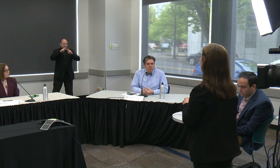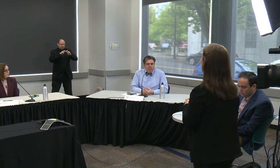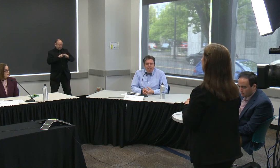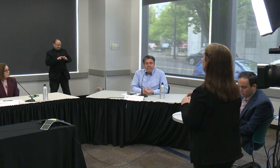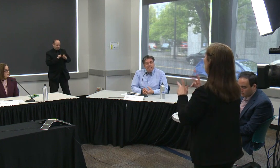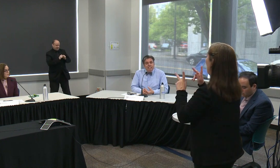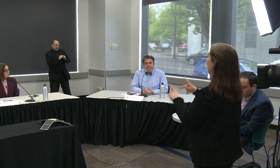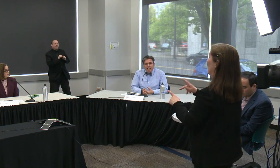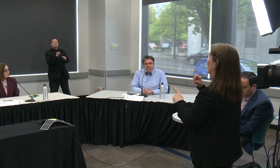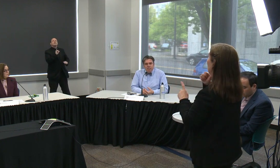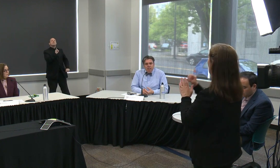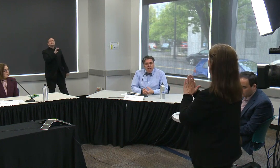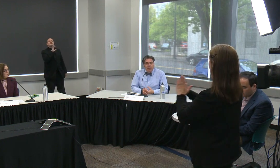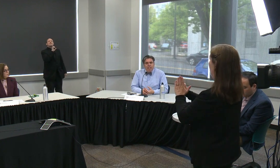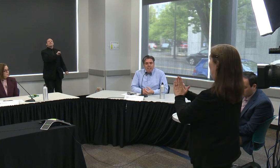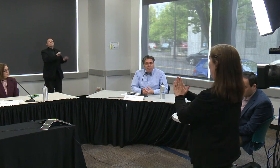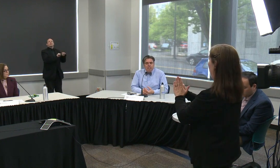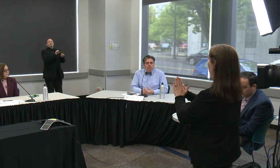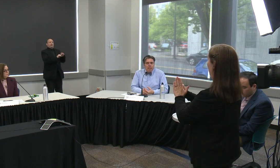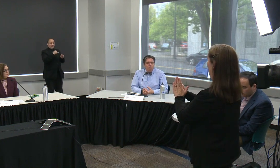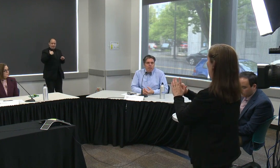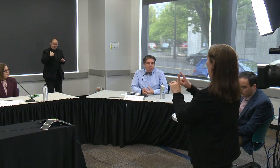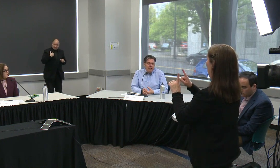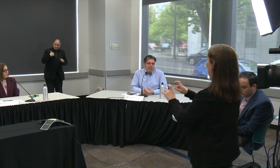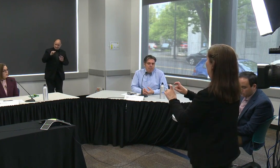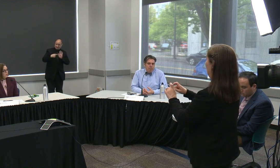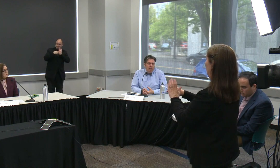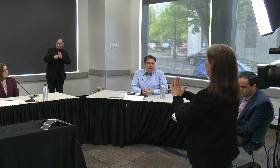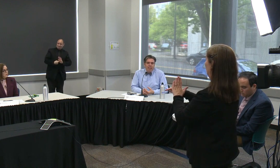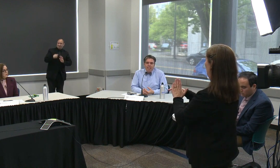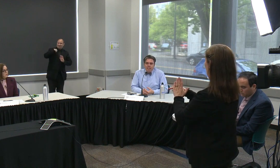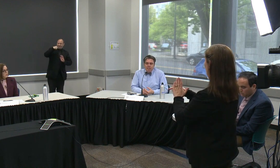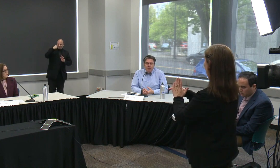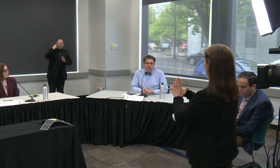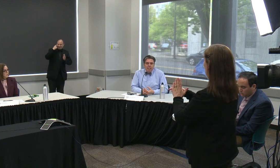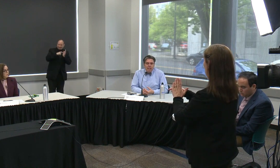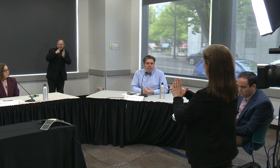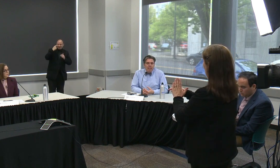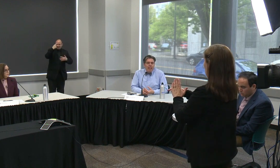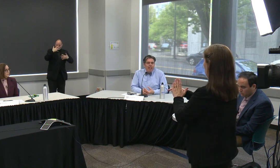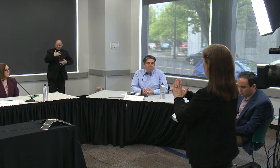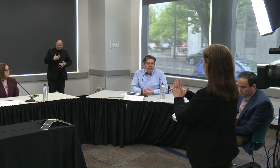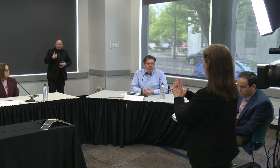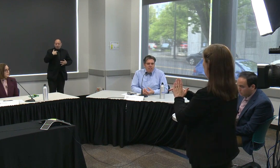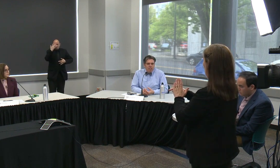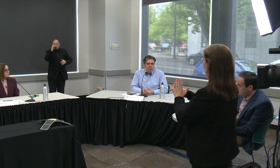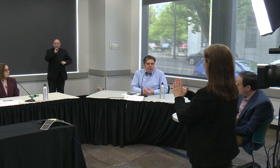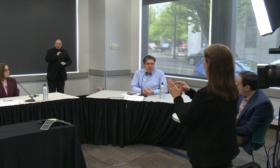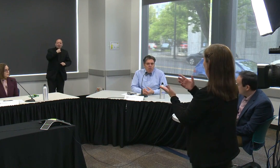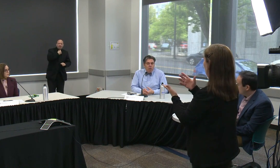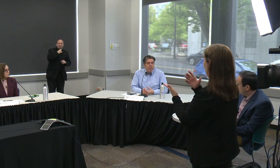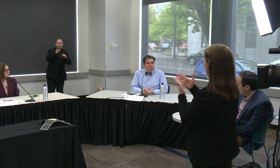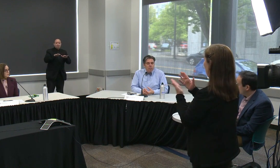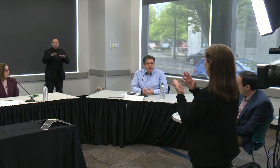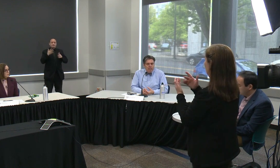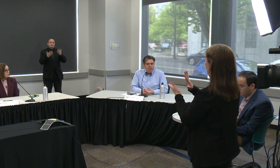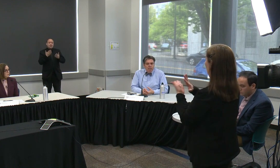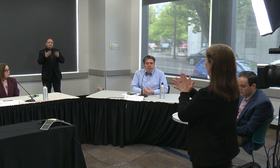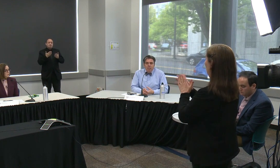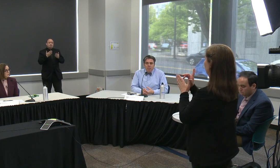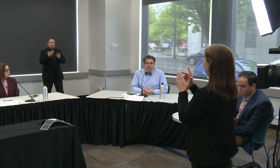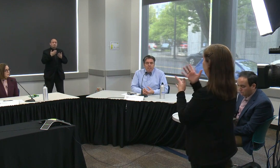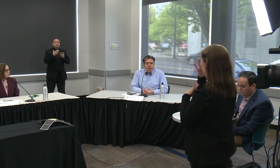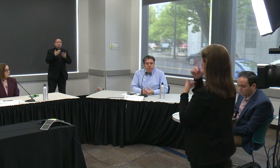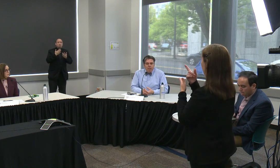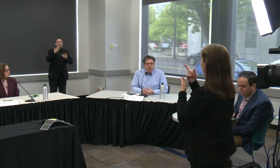symptoms and that test is negative that tells us about a point in time and that doesn't mean that they may not have the infection tomorrow or the next week